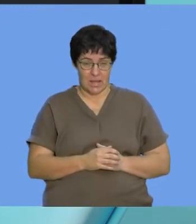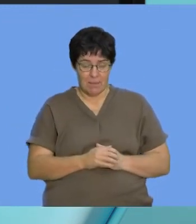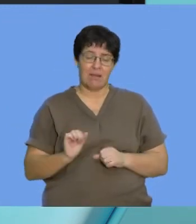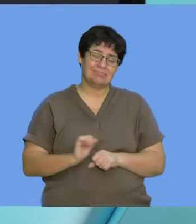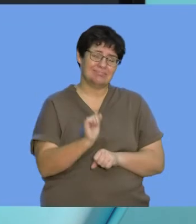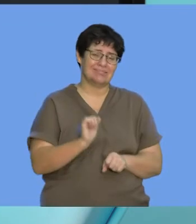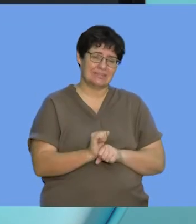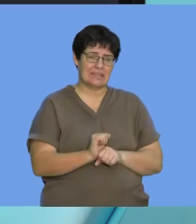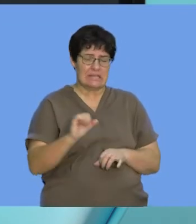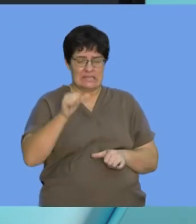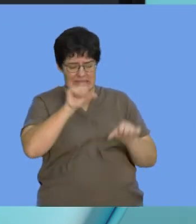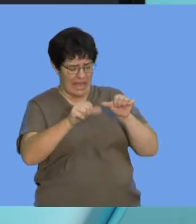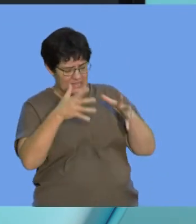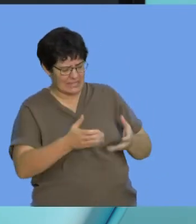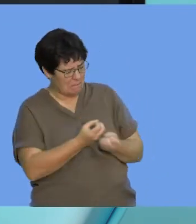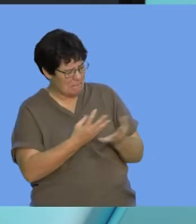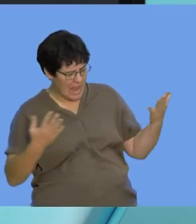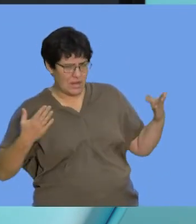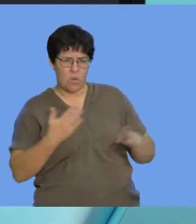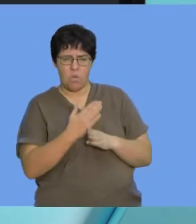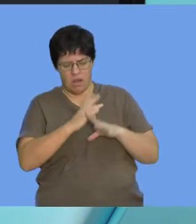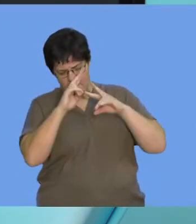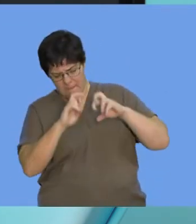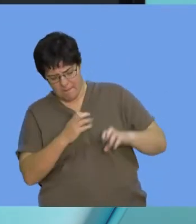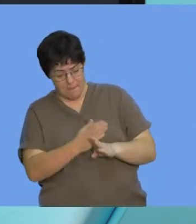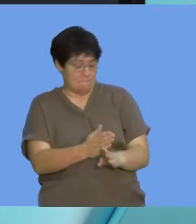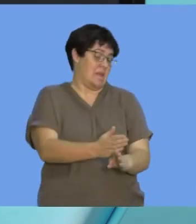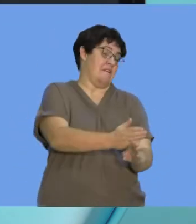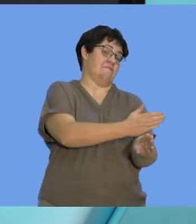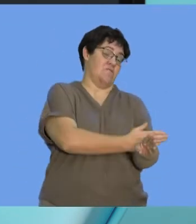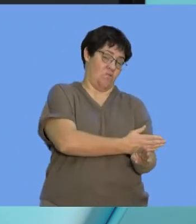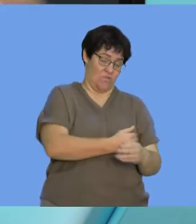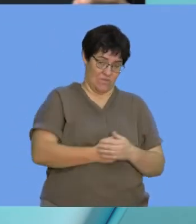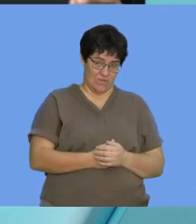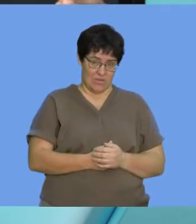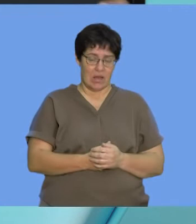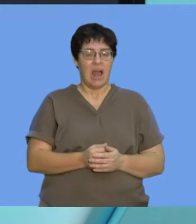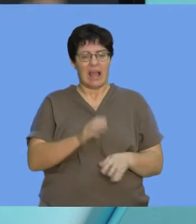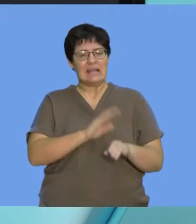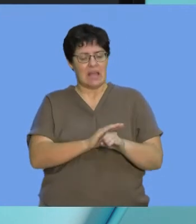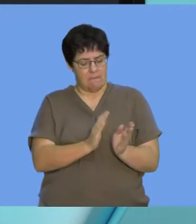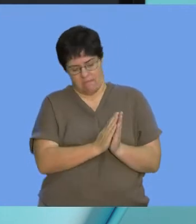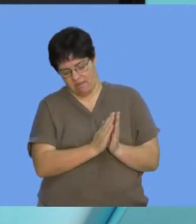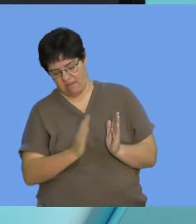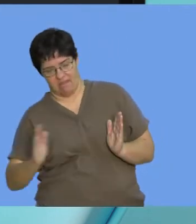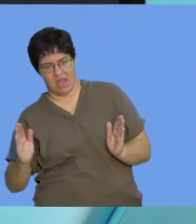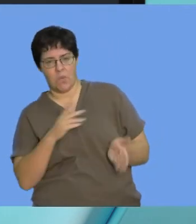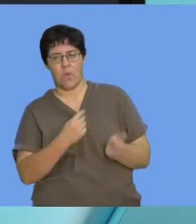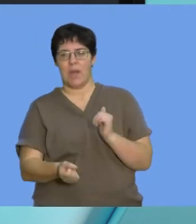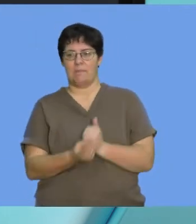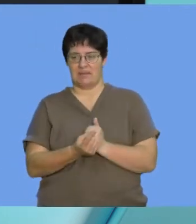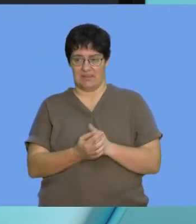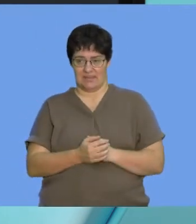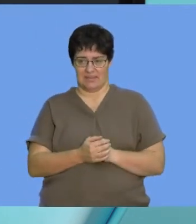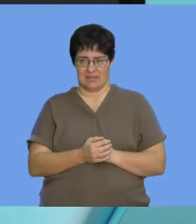years of work by many scientists from much earlier on. So, let's try and understand the timeline behind this and what does it mean